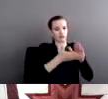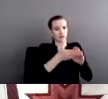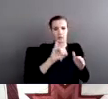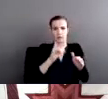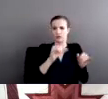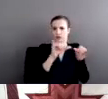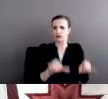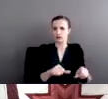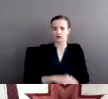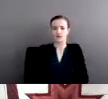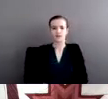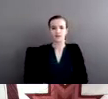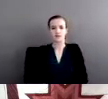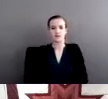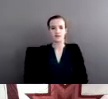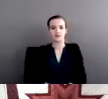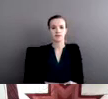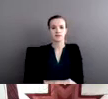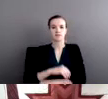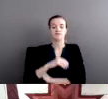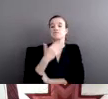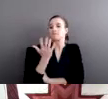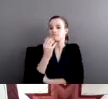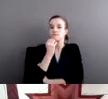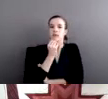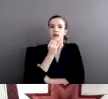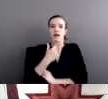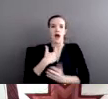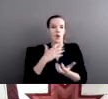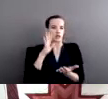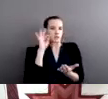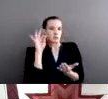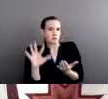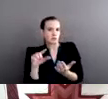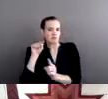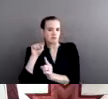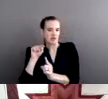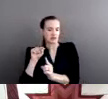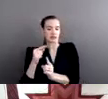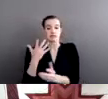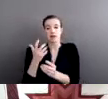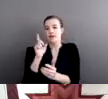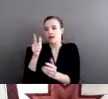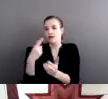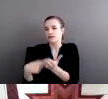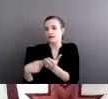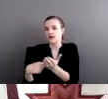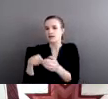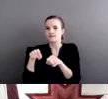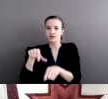Now, I'll just put a bookmark here. Maybe this is something we can discuss in the Q&A. But tribal nations